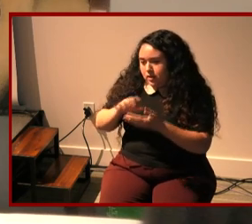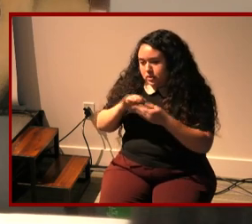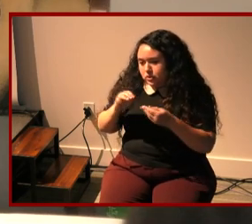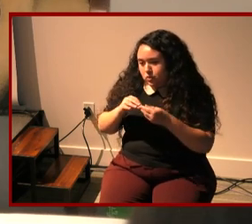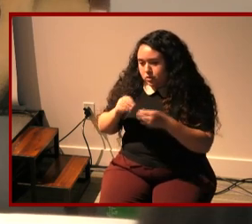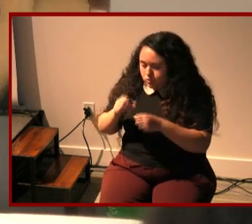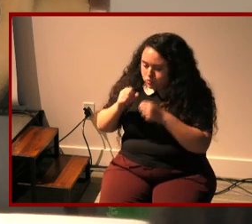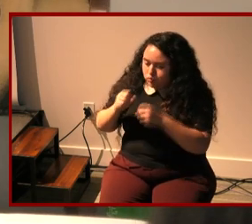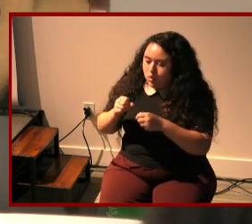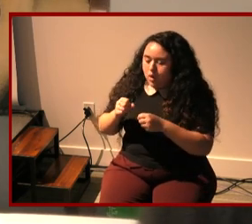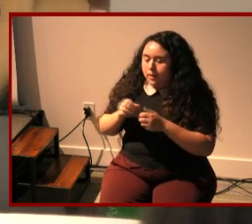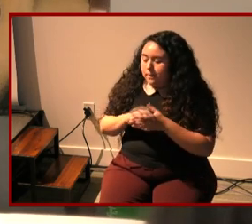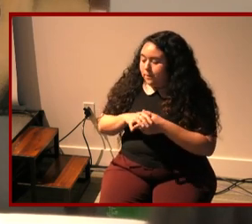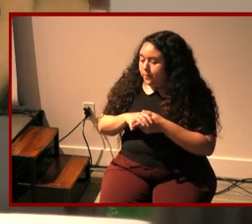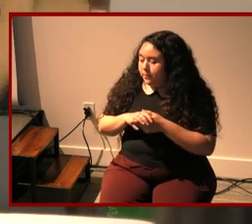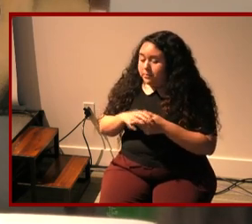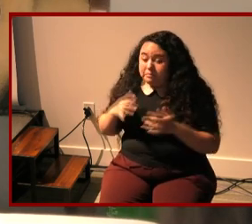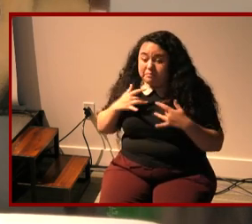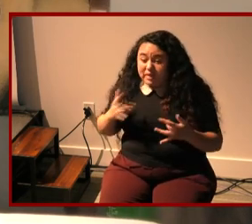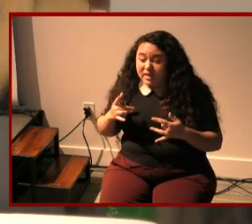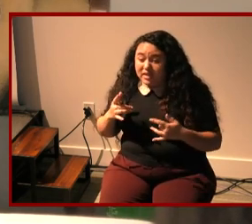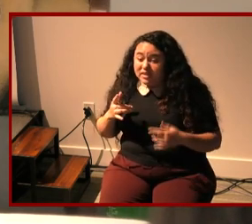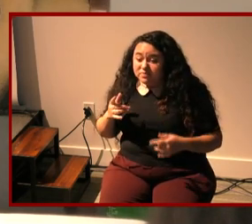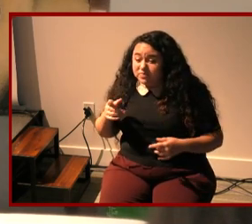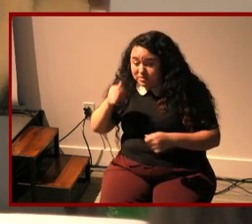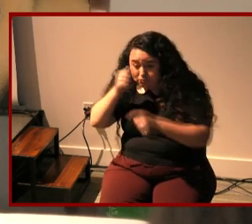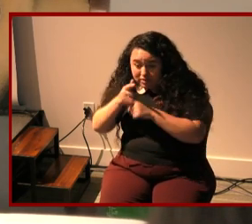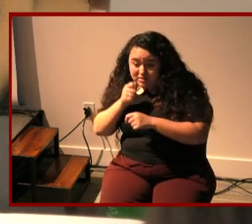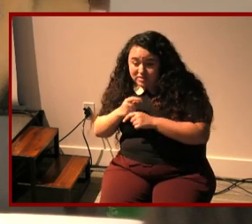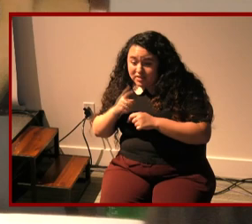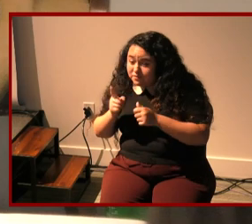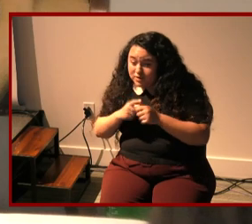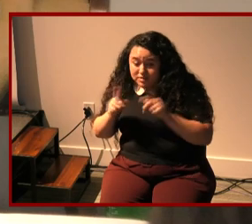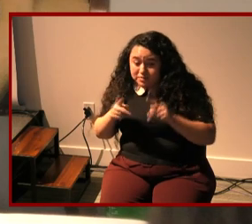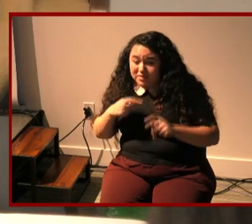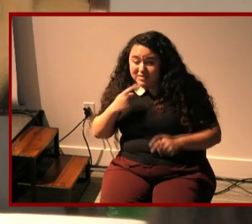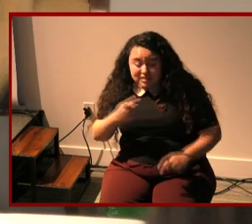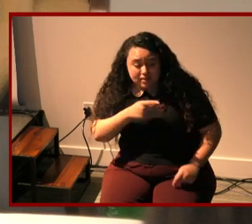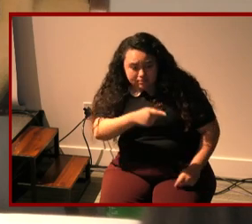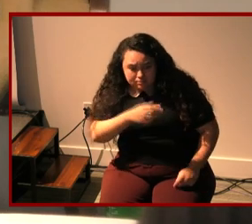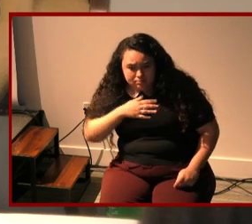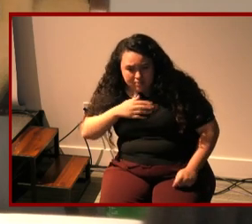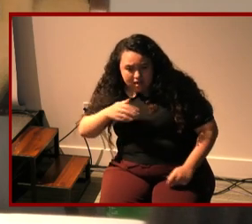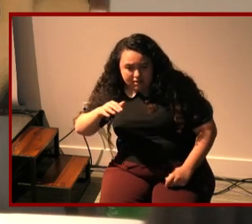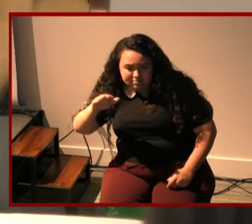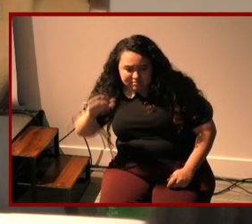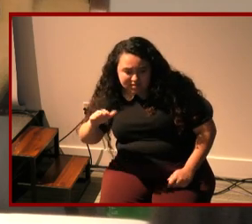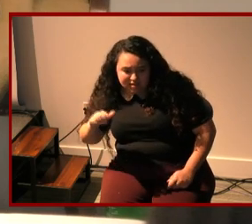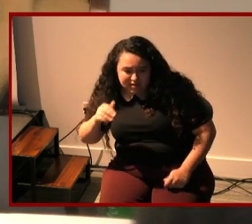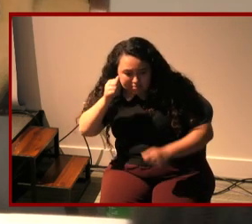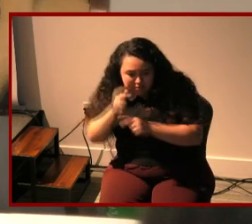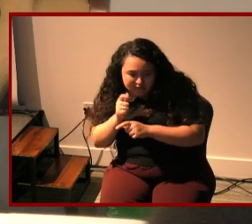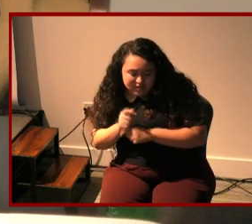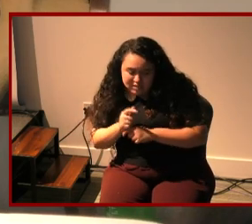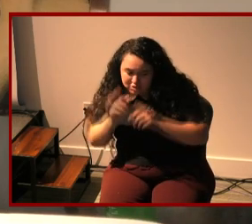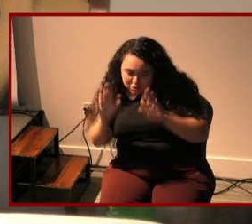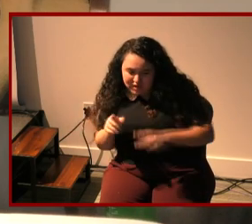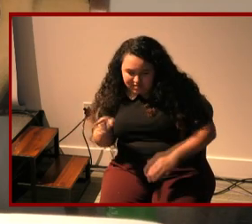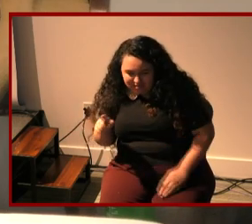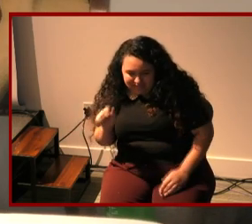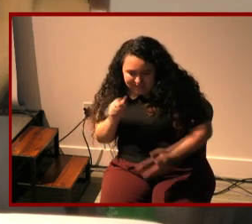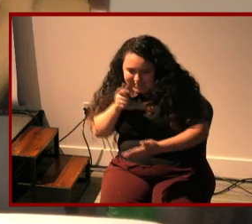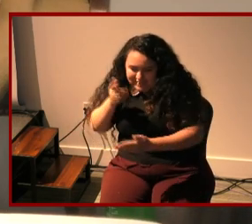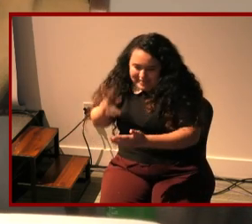often you know they're the first ones to tell the parents like you know my sibling is great they're just my sibling or or etc